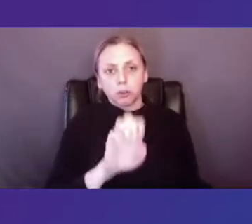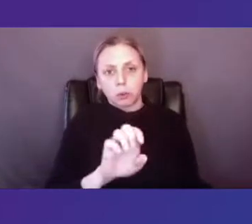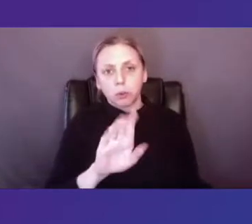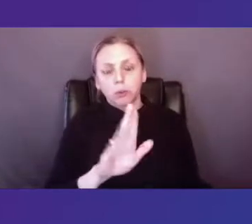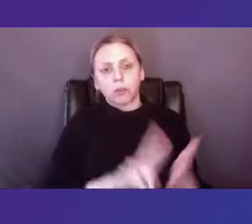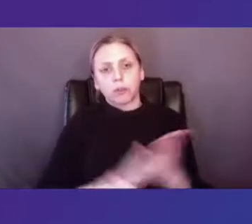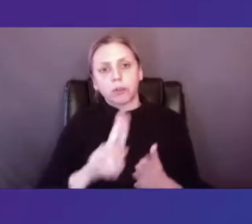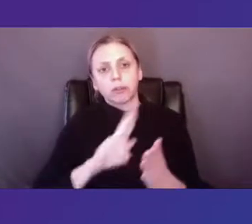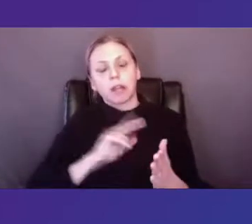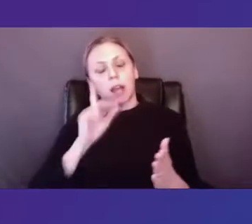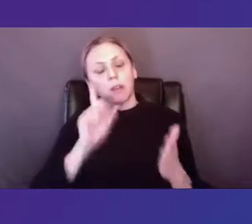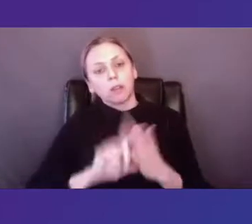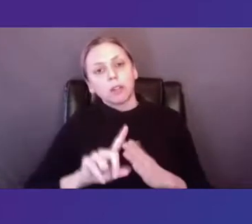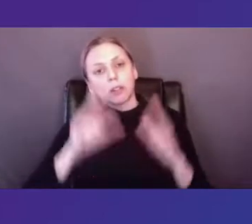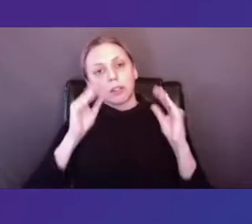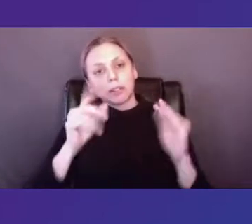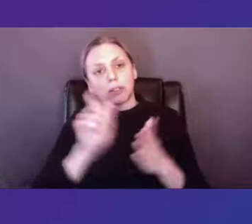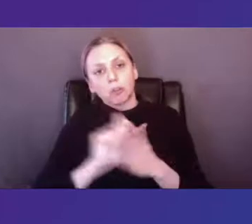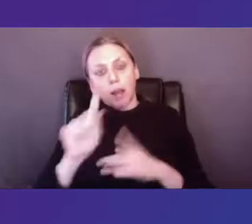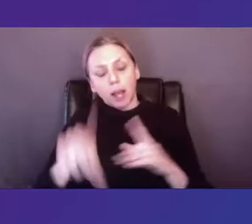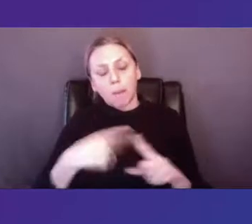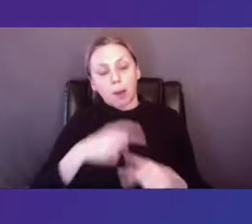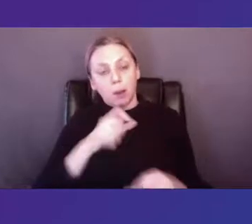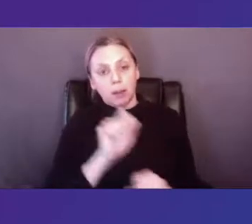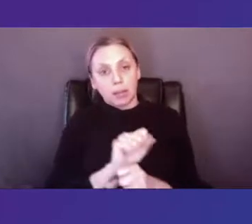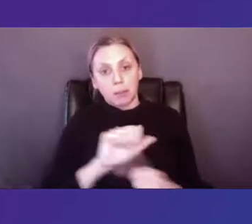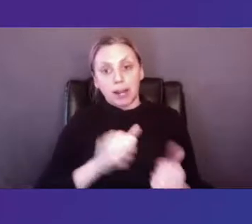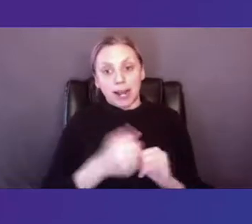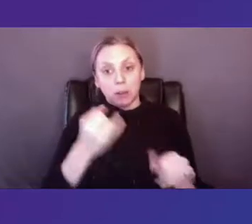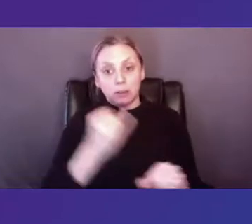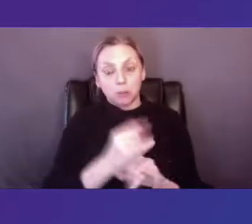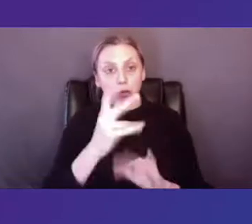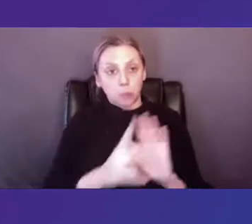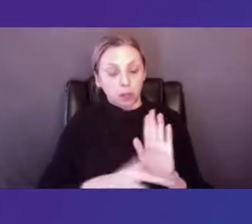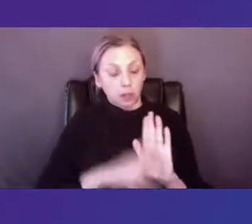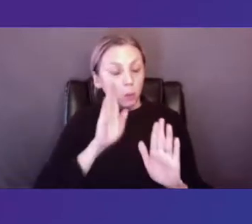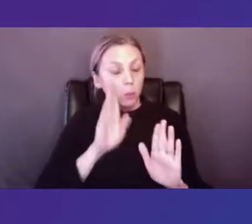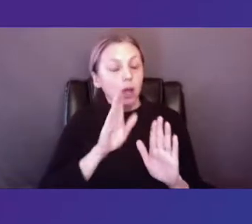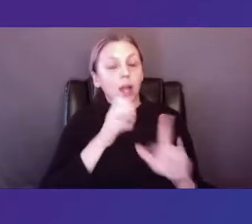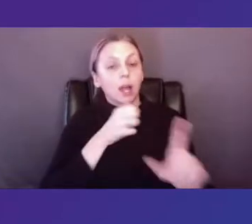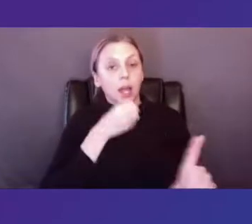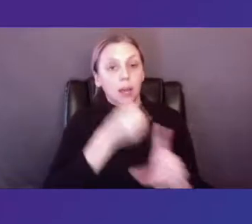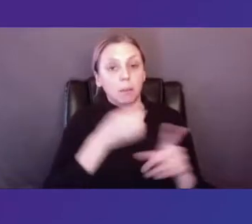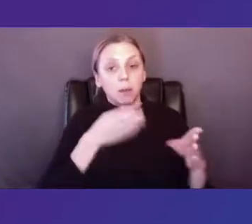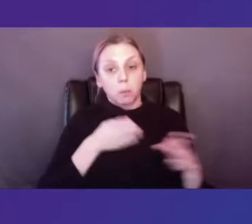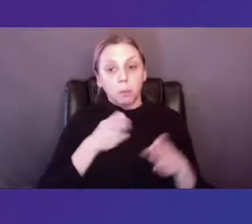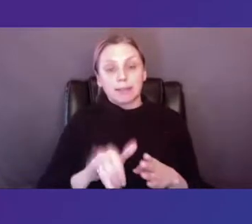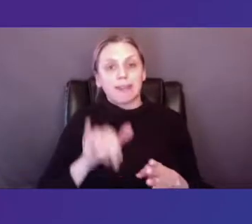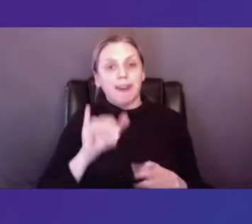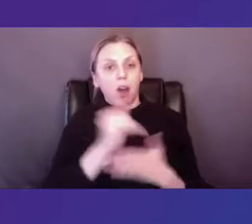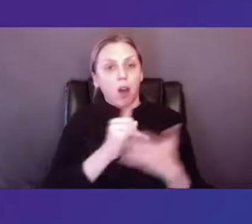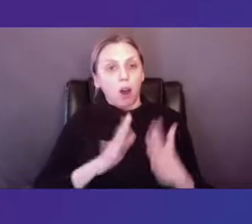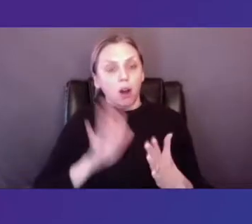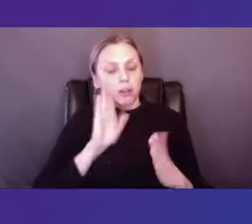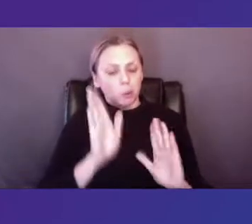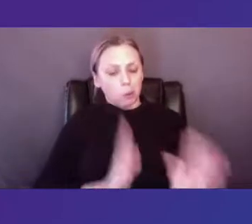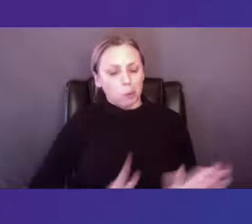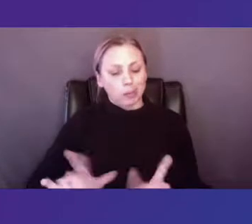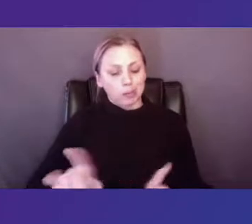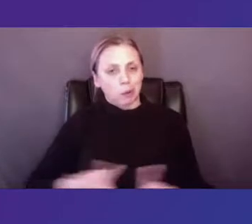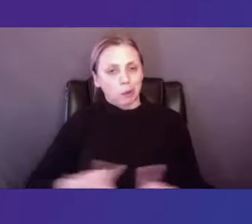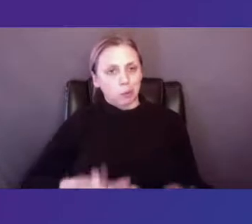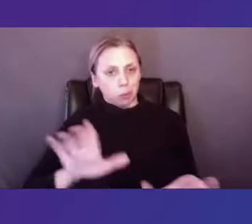labor and how institutional policies impact the ways that artists organize and perform their work.